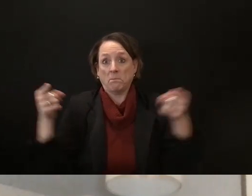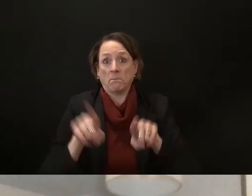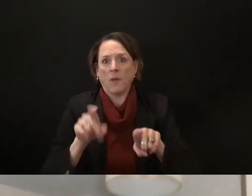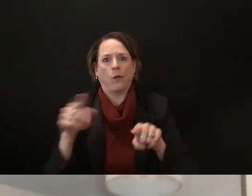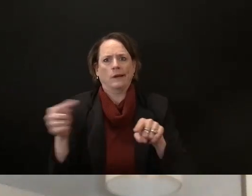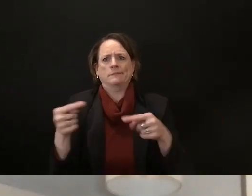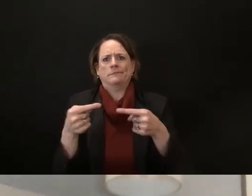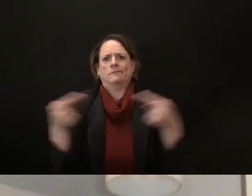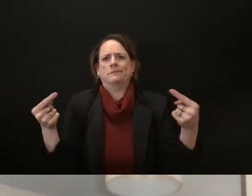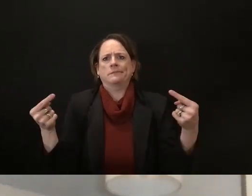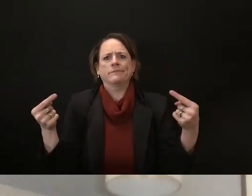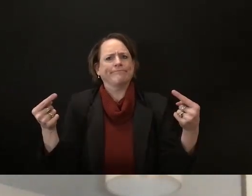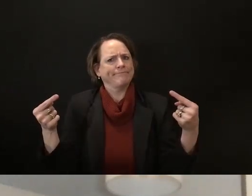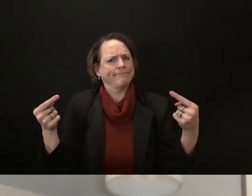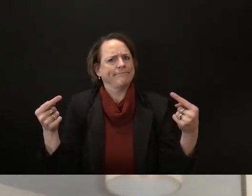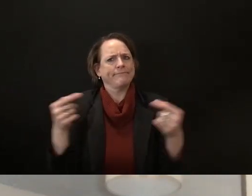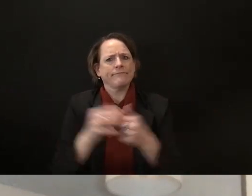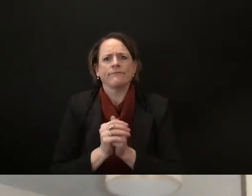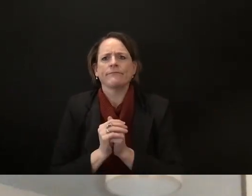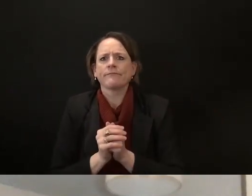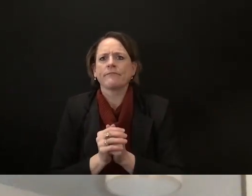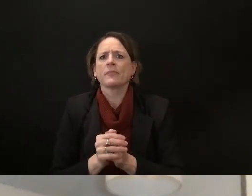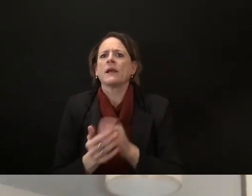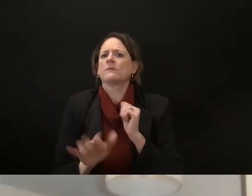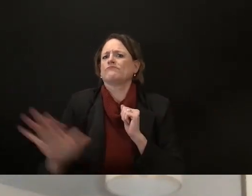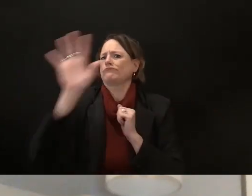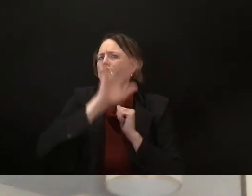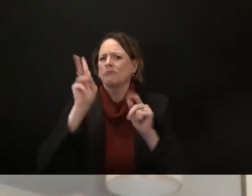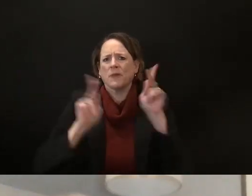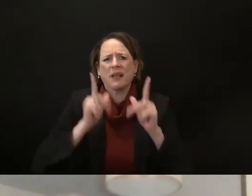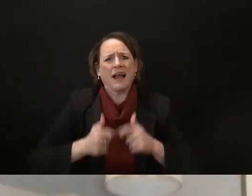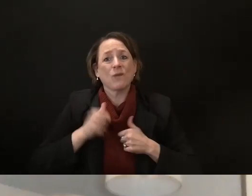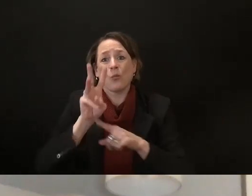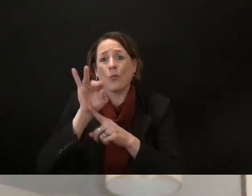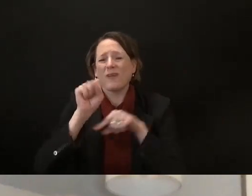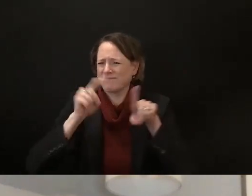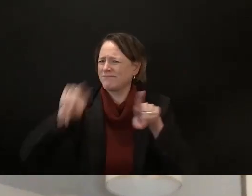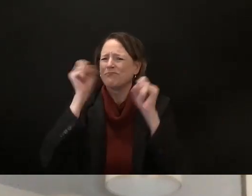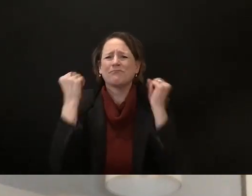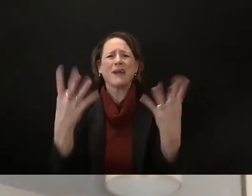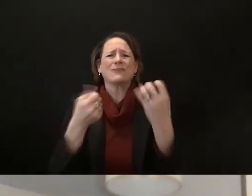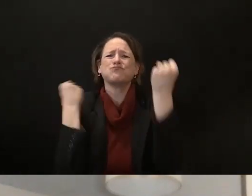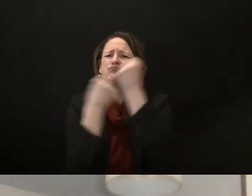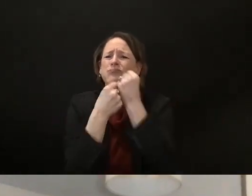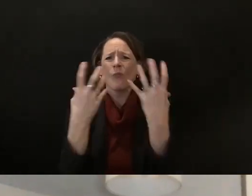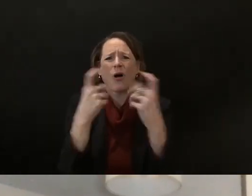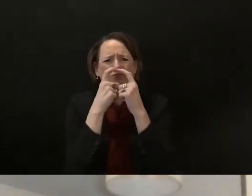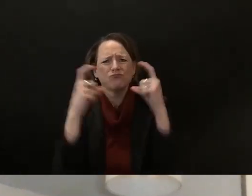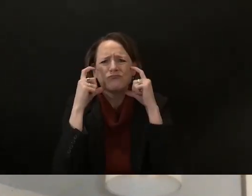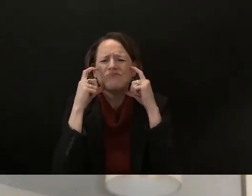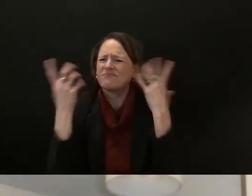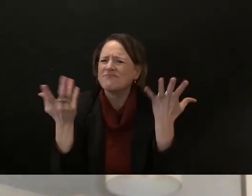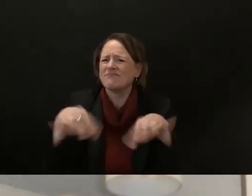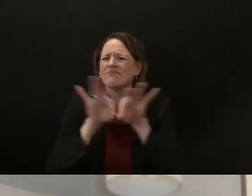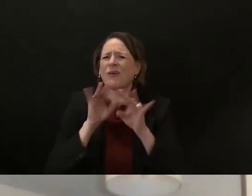support the mask requirement it's the best way to uh to prevent the spread of the uh the virus including the new variants that are coming through